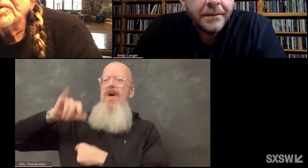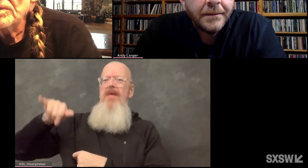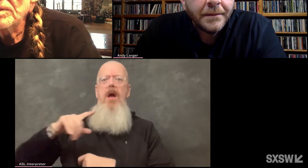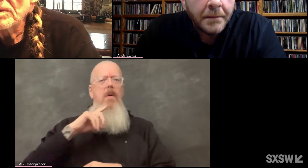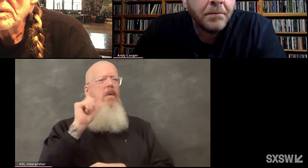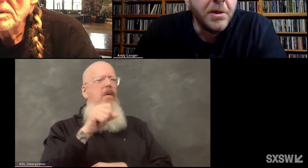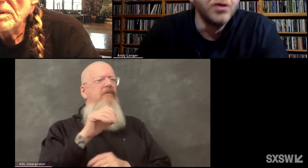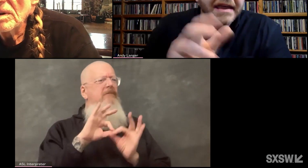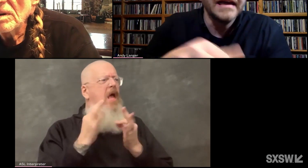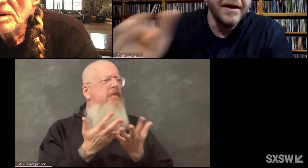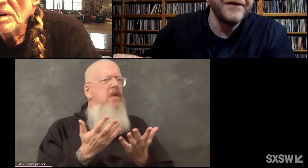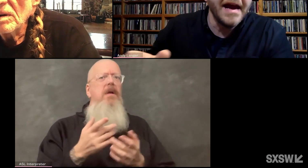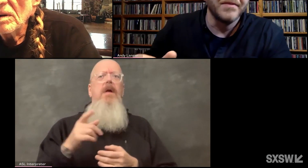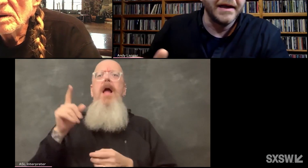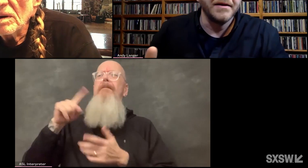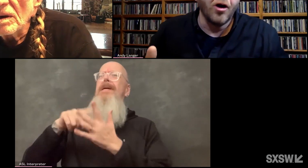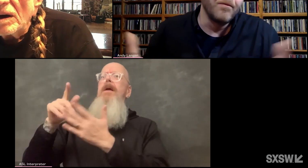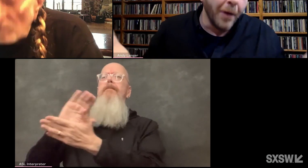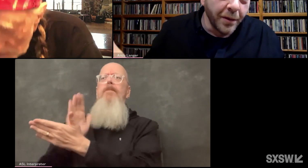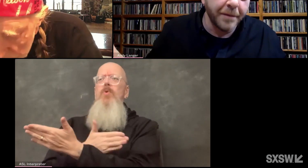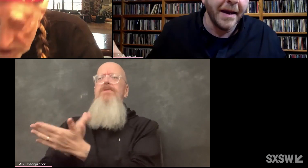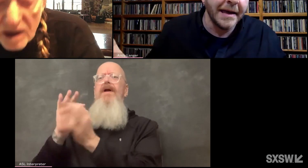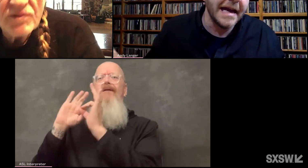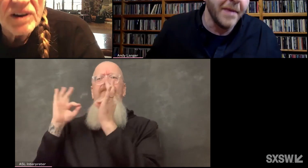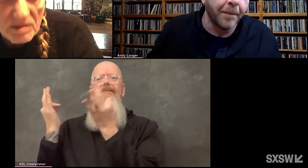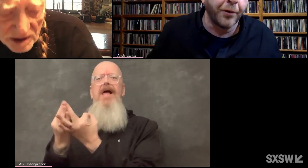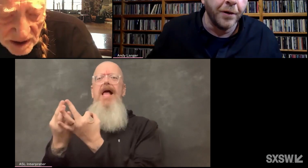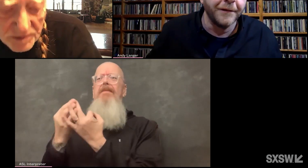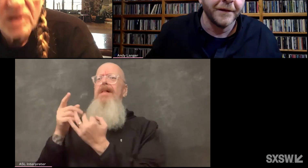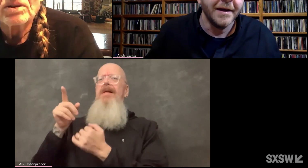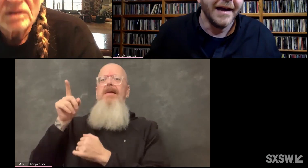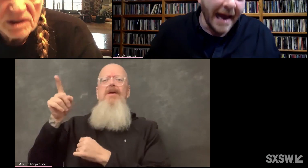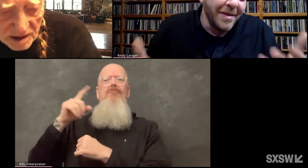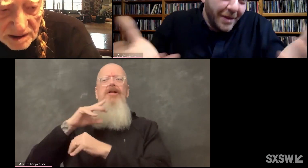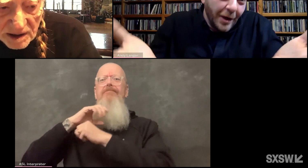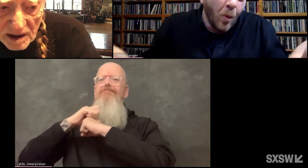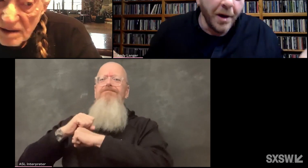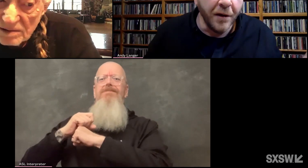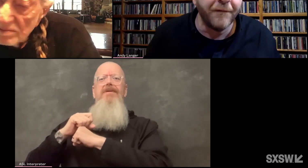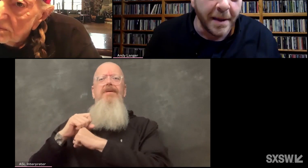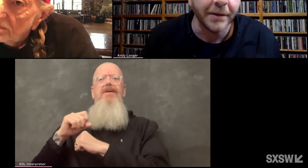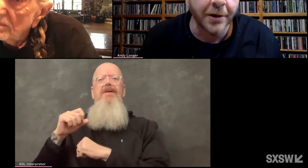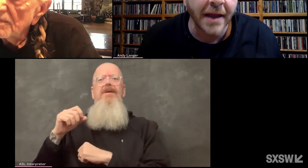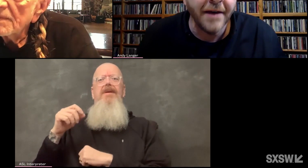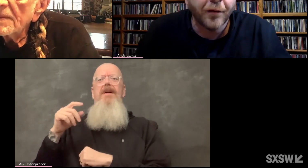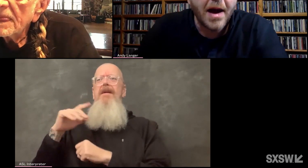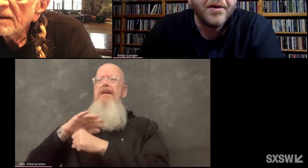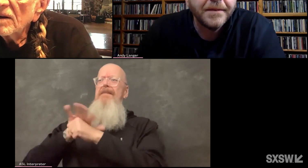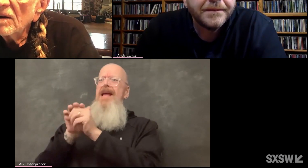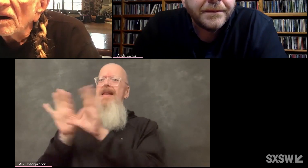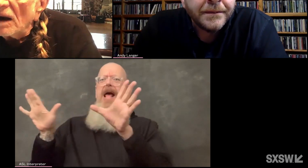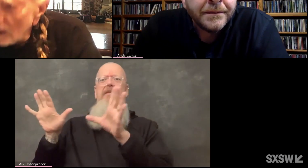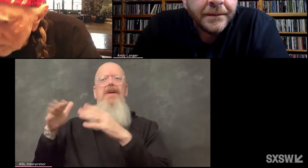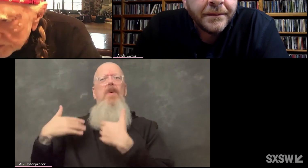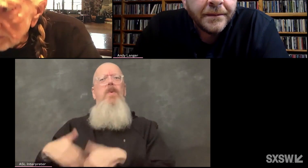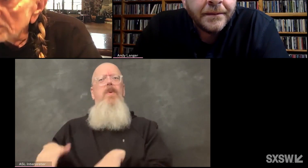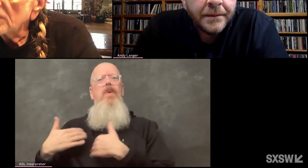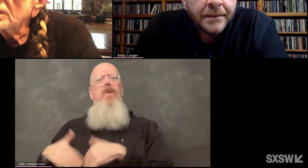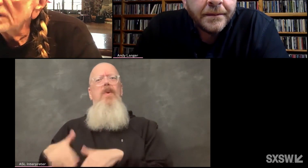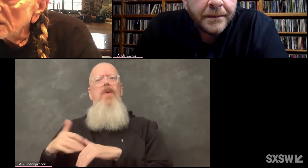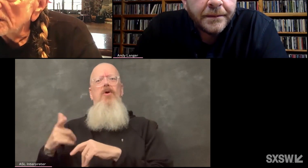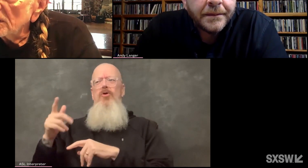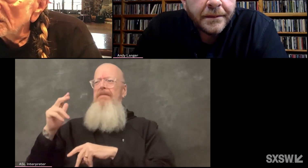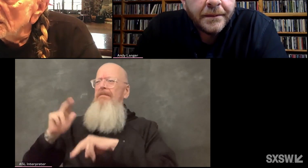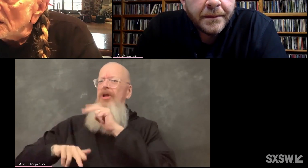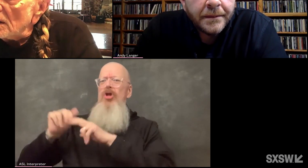Families? Music and family are both pandemic-proof. And they're what you've built your life around. Absolutely.